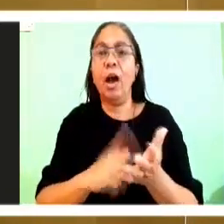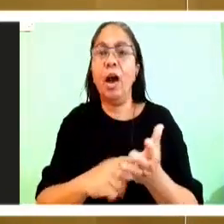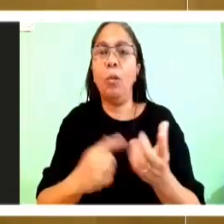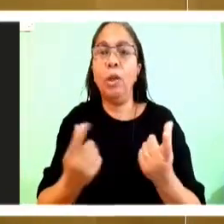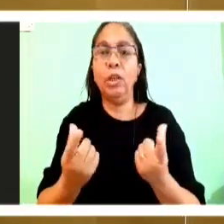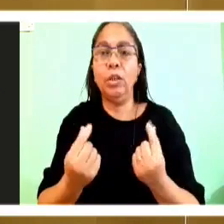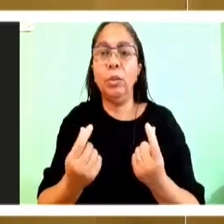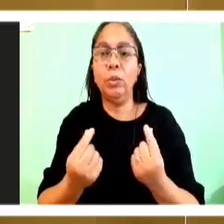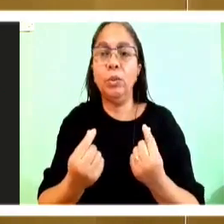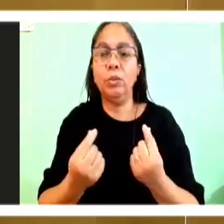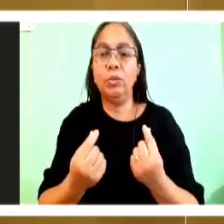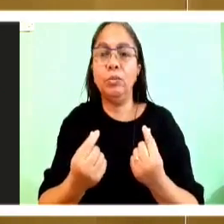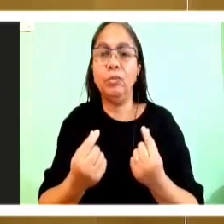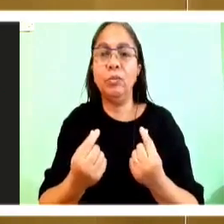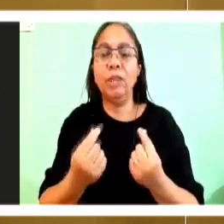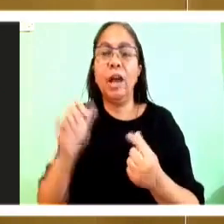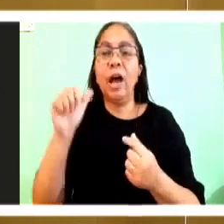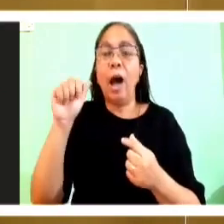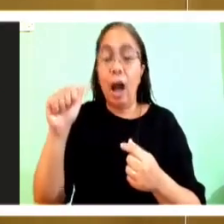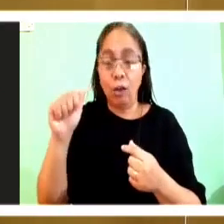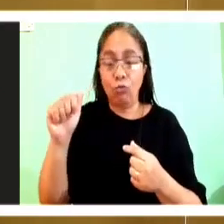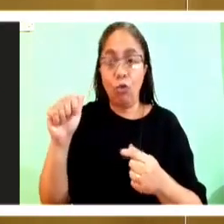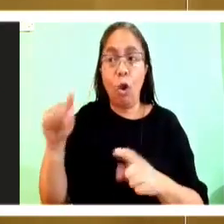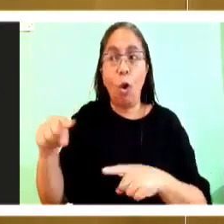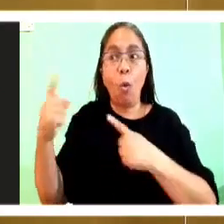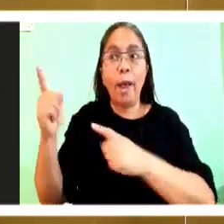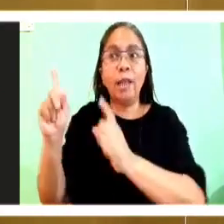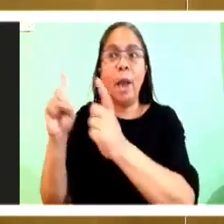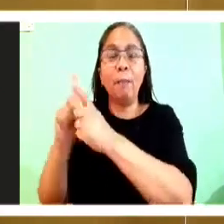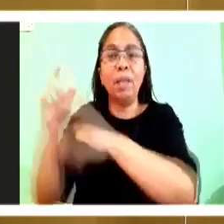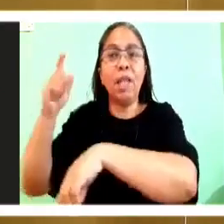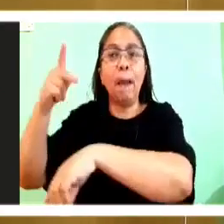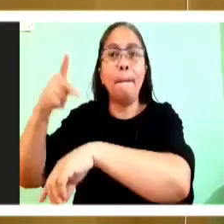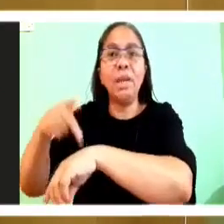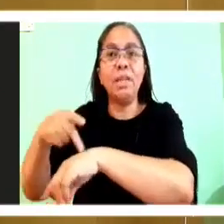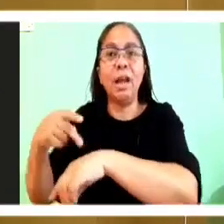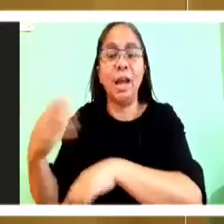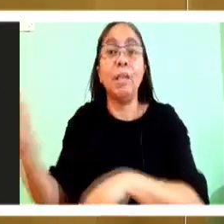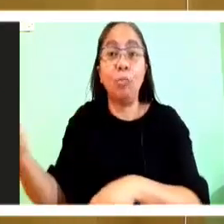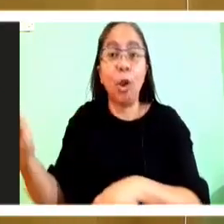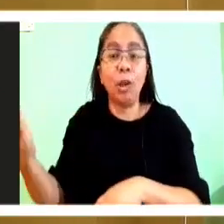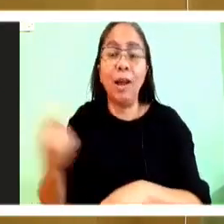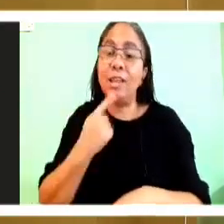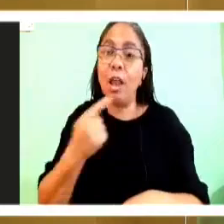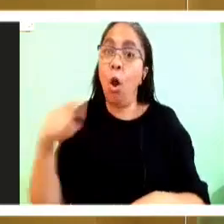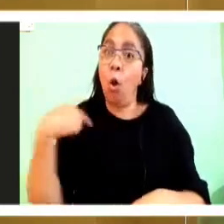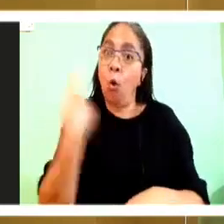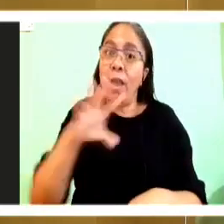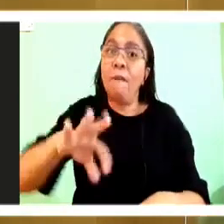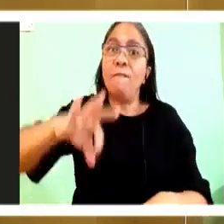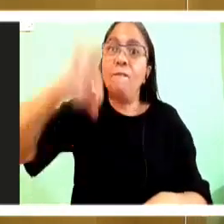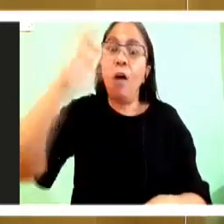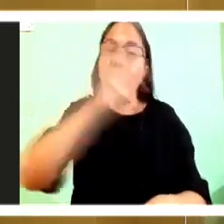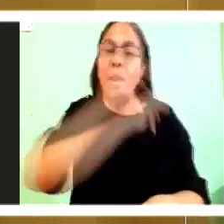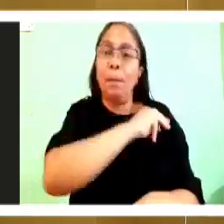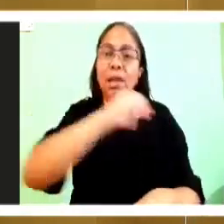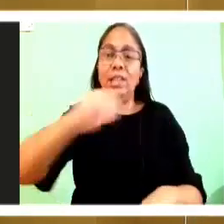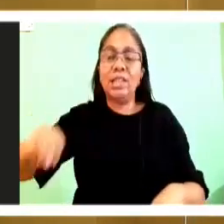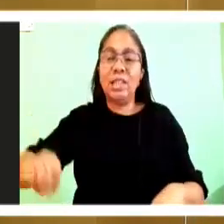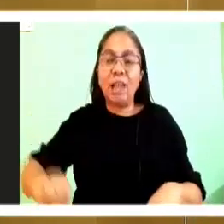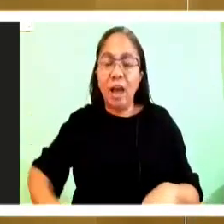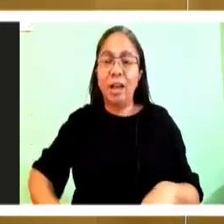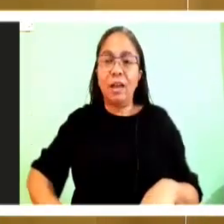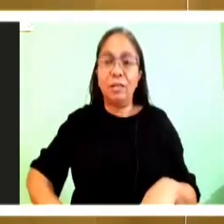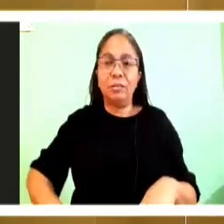Simon Peter. He went to Simon his brother and said we have found the Messiah. So, the